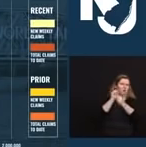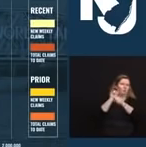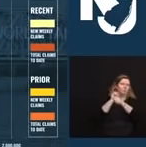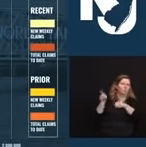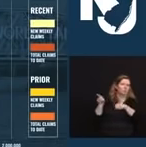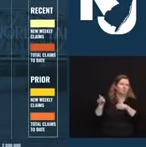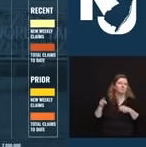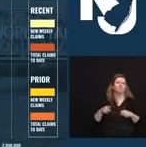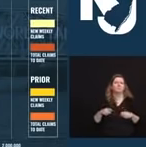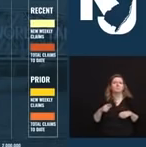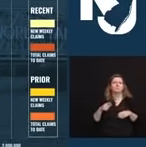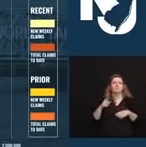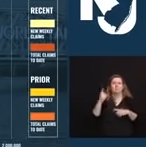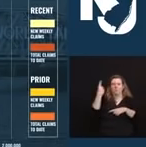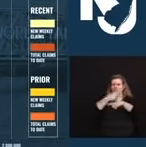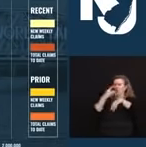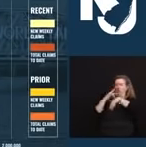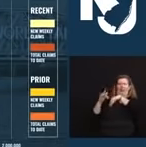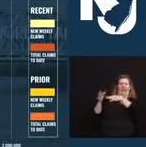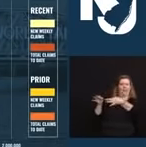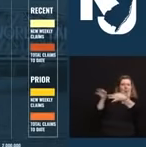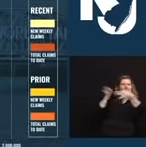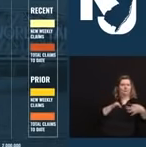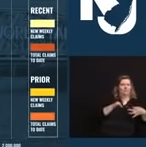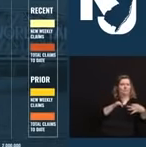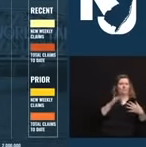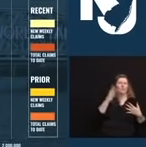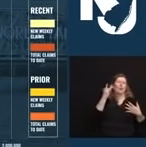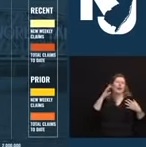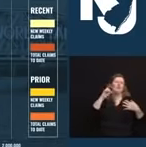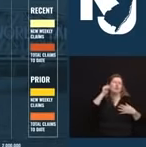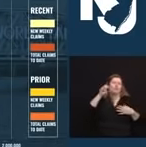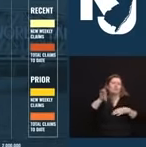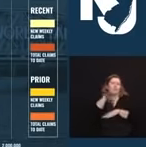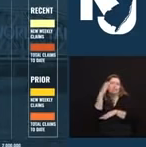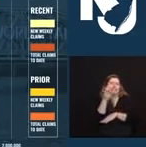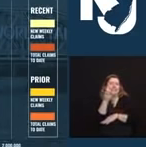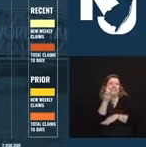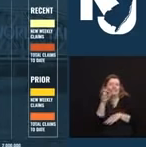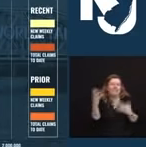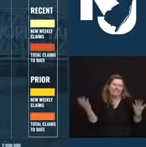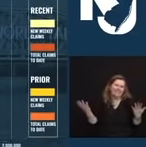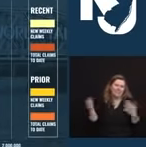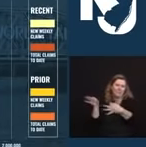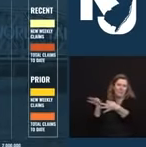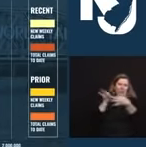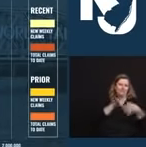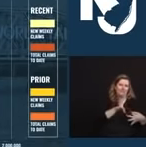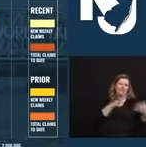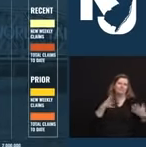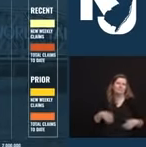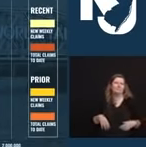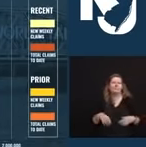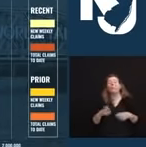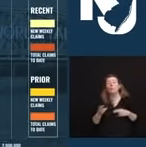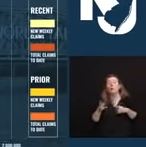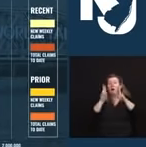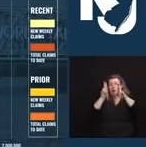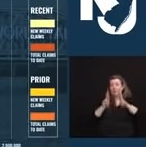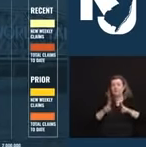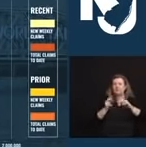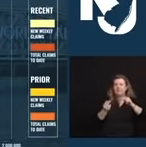Christmas Eve. And the number of new initial unemployment claims increased slightly from last week, a little under 1,300